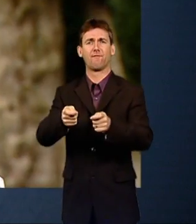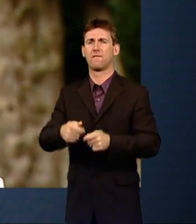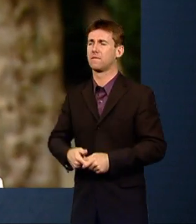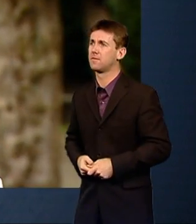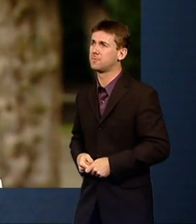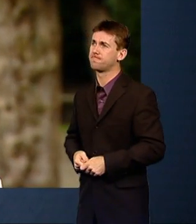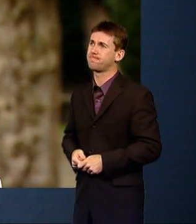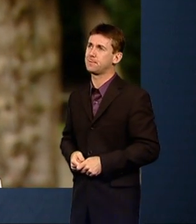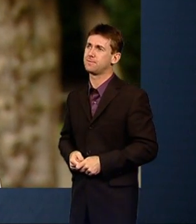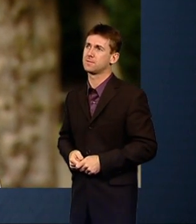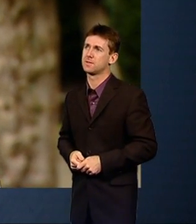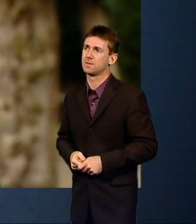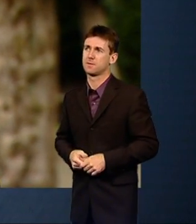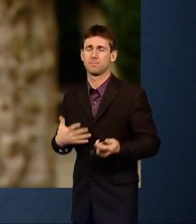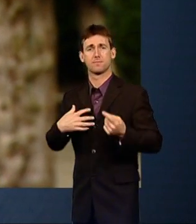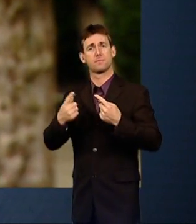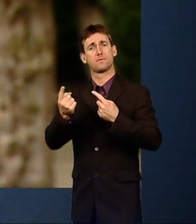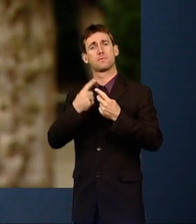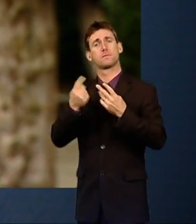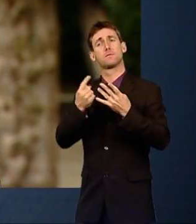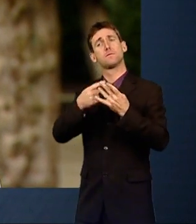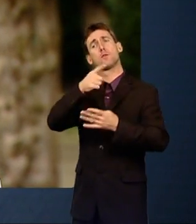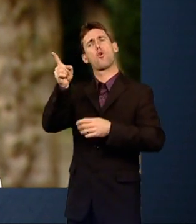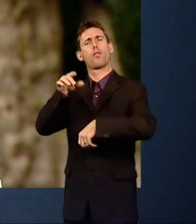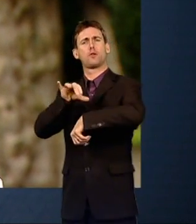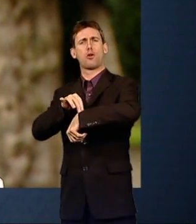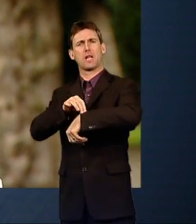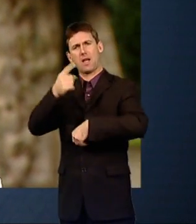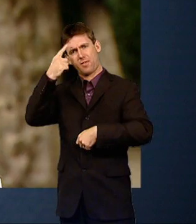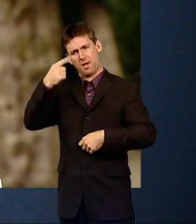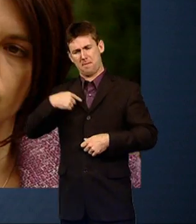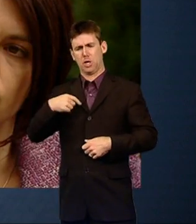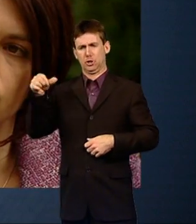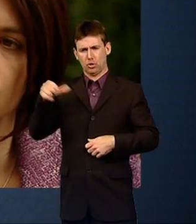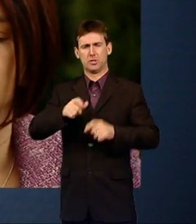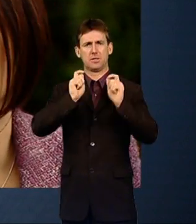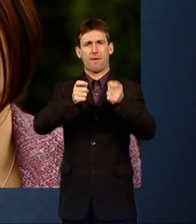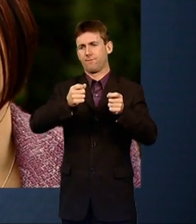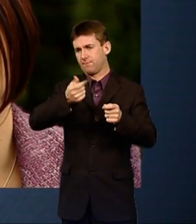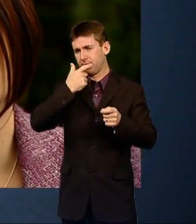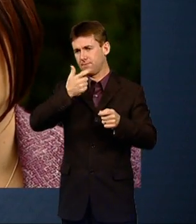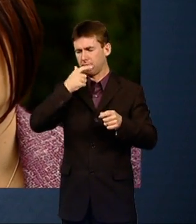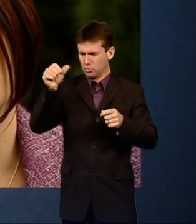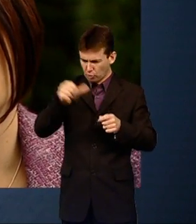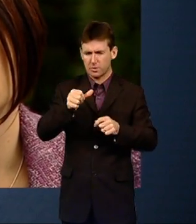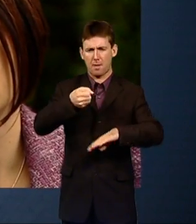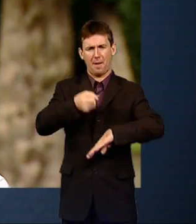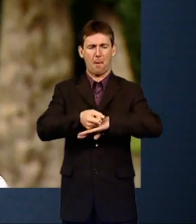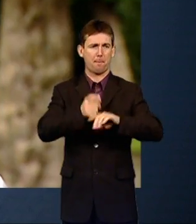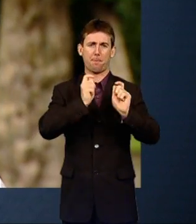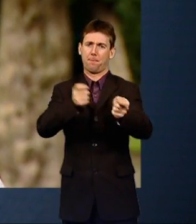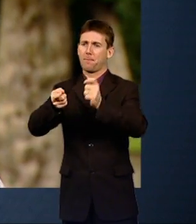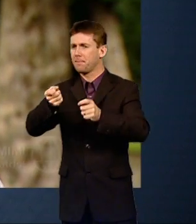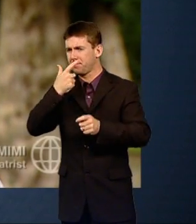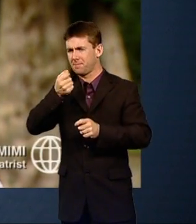there's some mythical quota that if I wasn't fulfilling this quota, I wasn't doing my job properly. I kind of wonder what the hell did